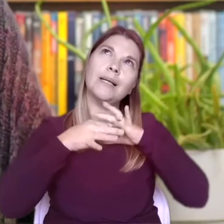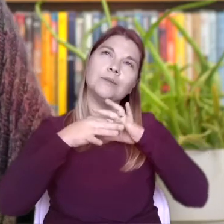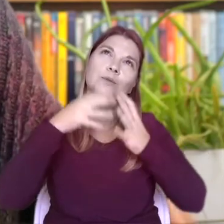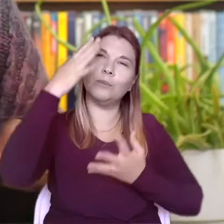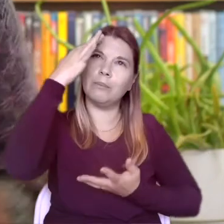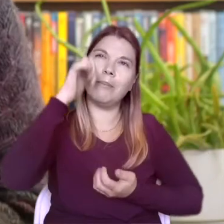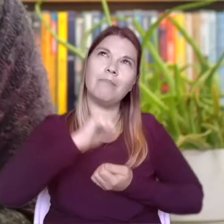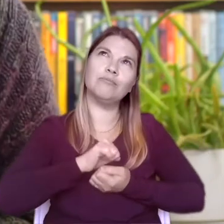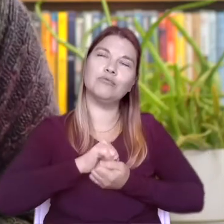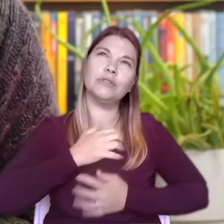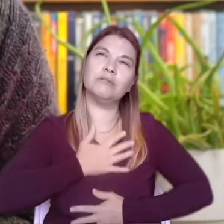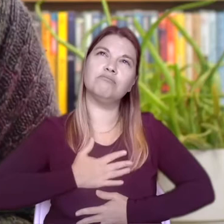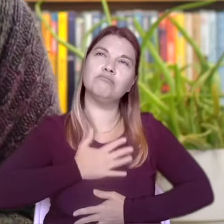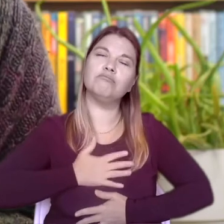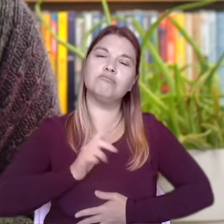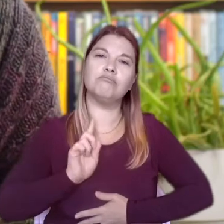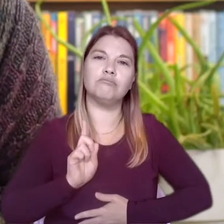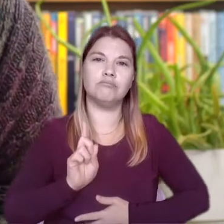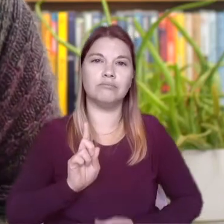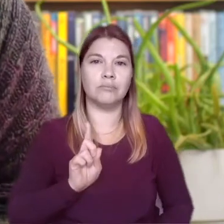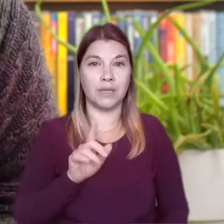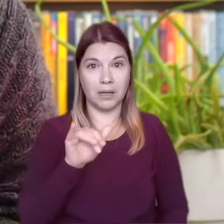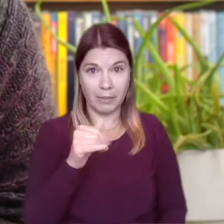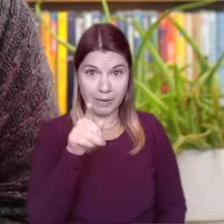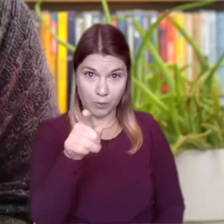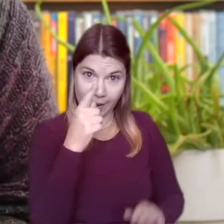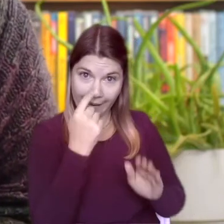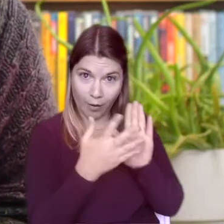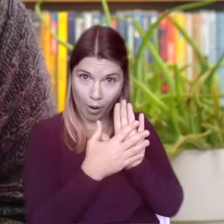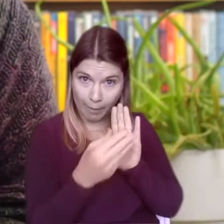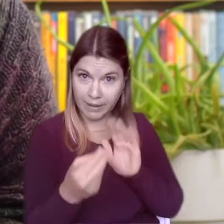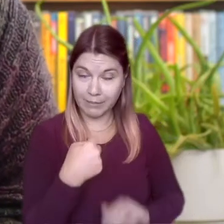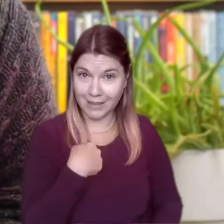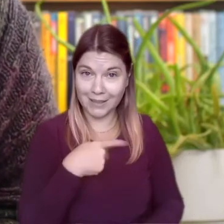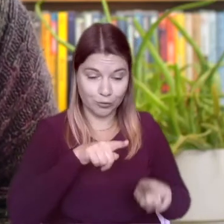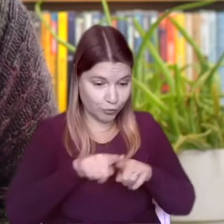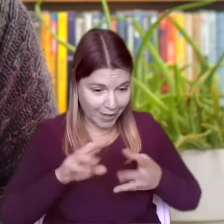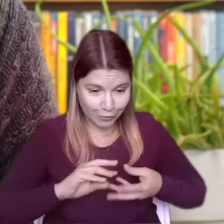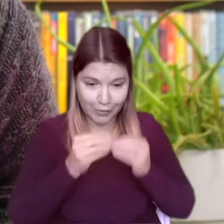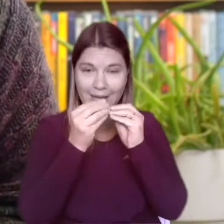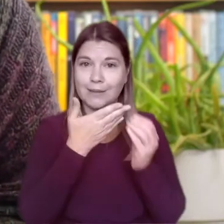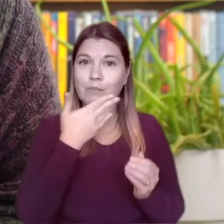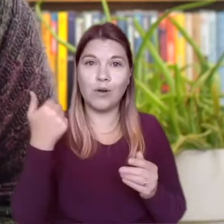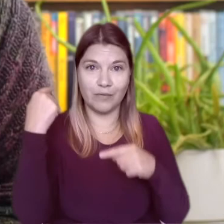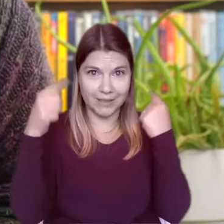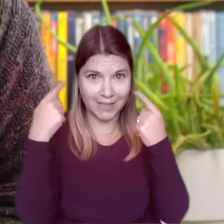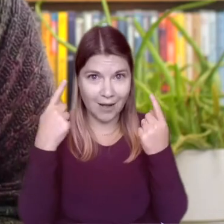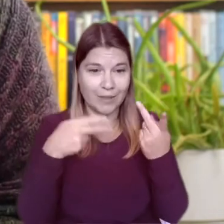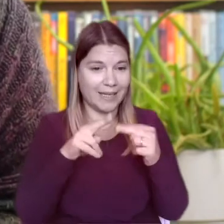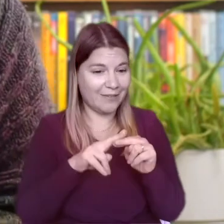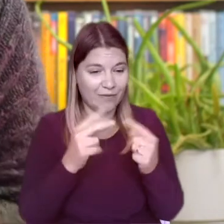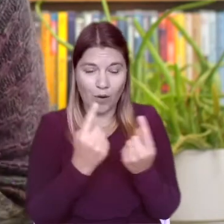If you have any of these items at home, perhaps you can join in and see what lovely sounds you can make with them at the same time. If not,